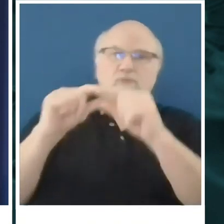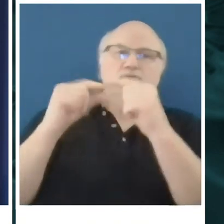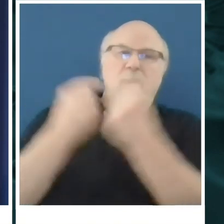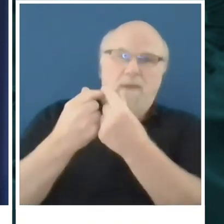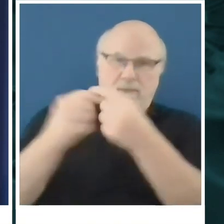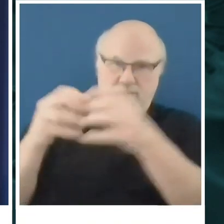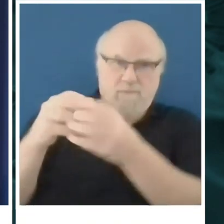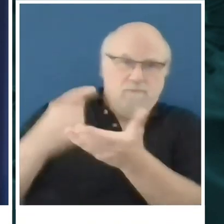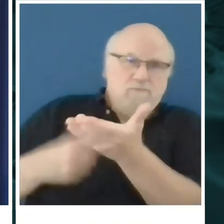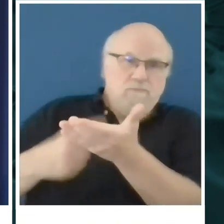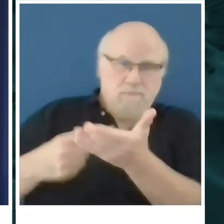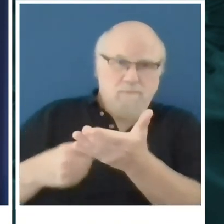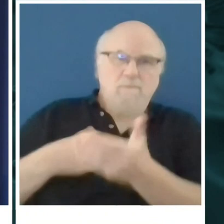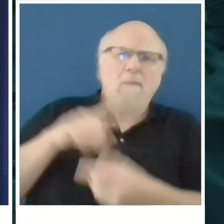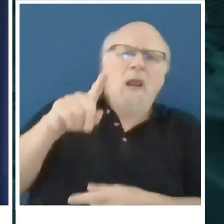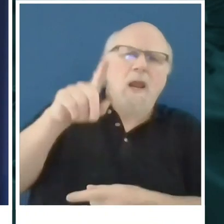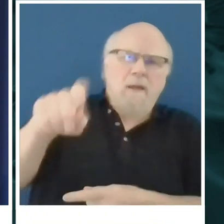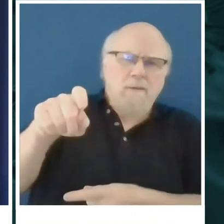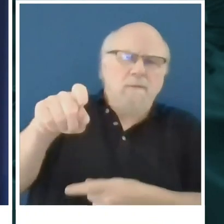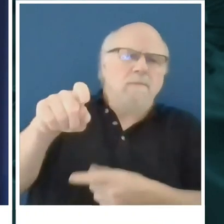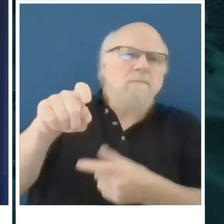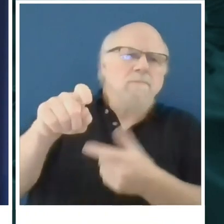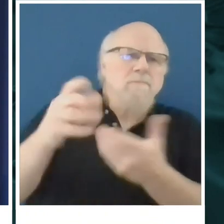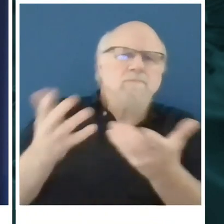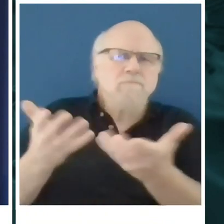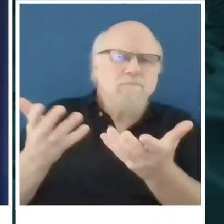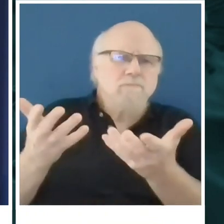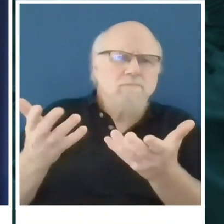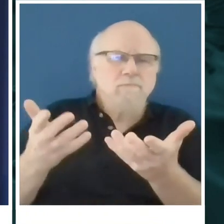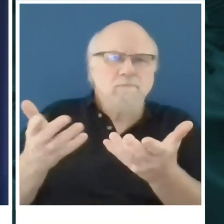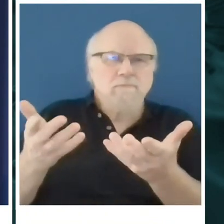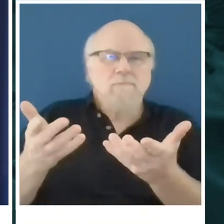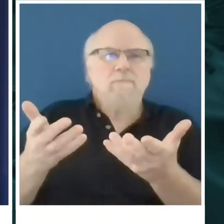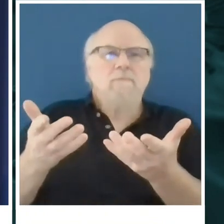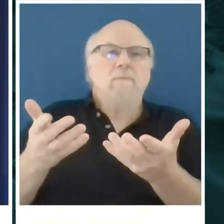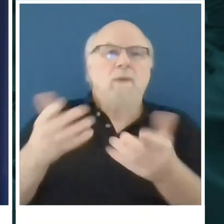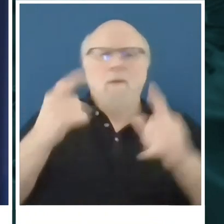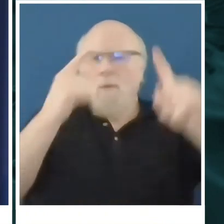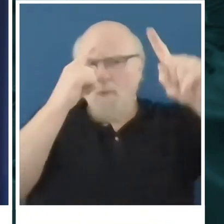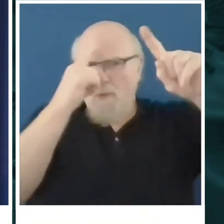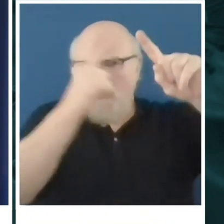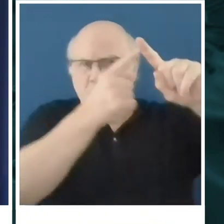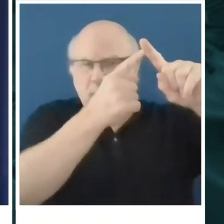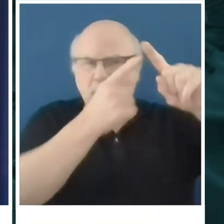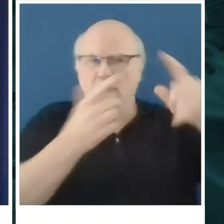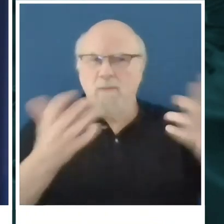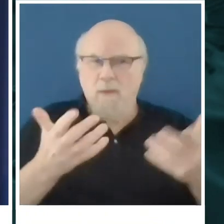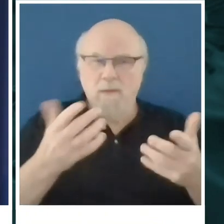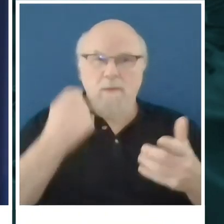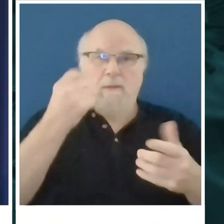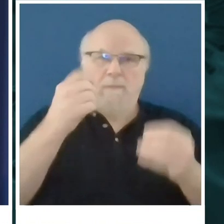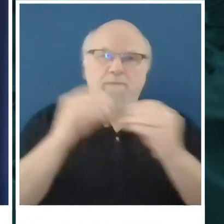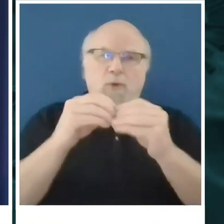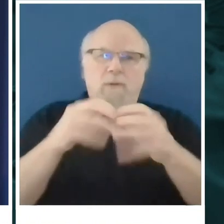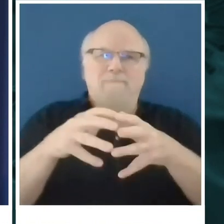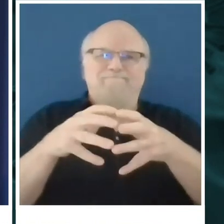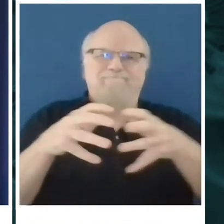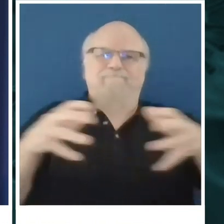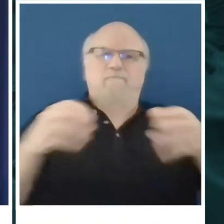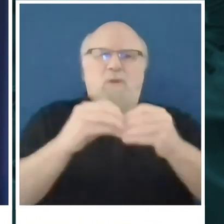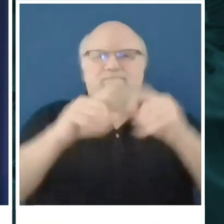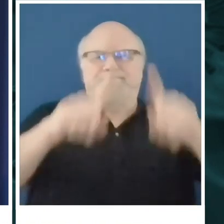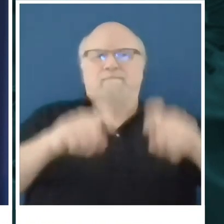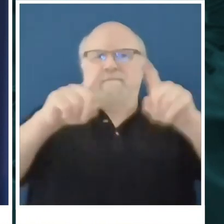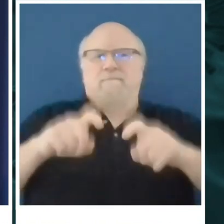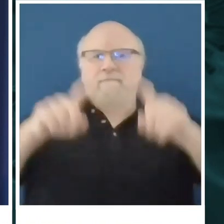I asked that I want us to work towards is obviously expanded testing for the foreseeable future. Rapid testing.